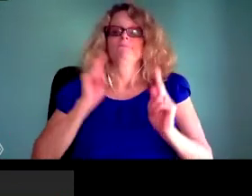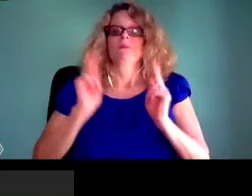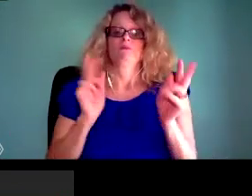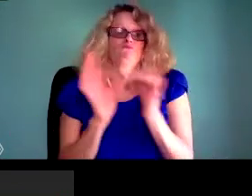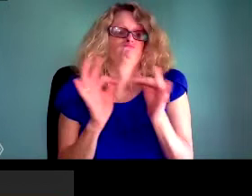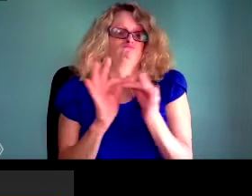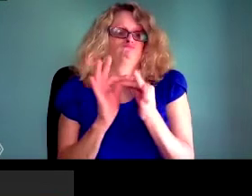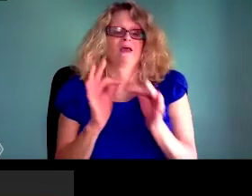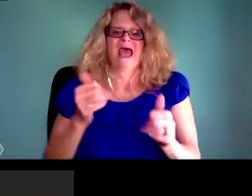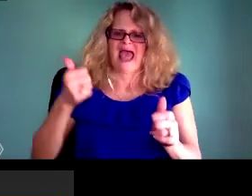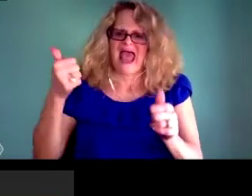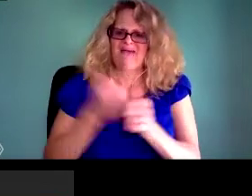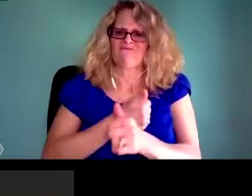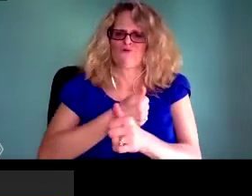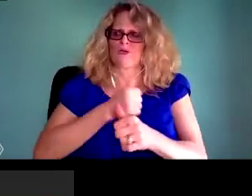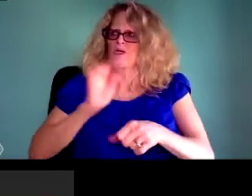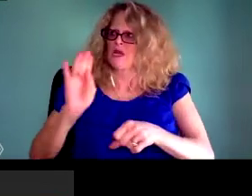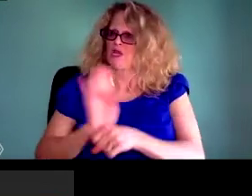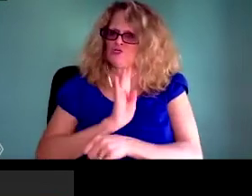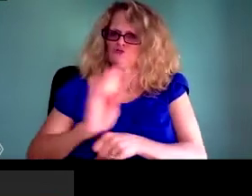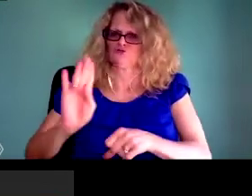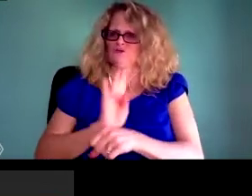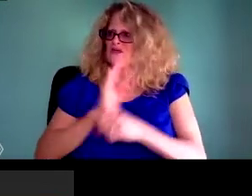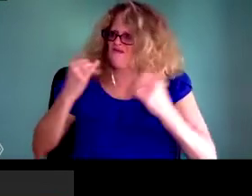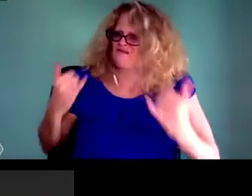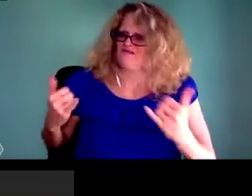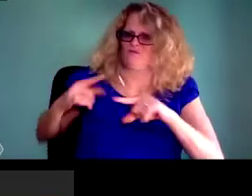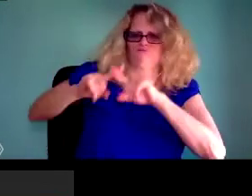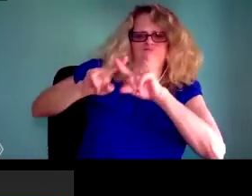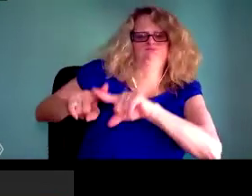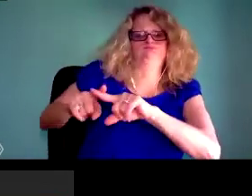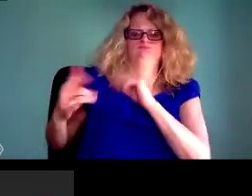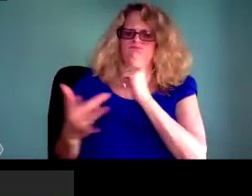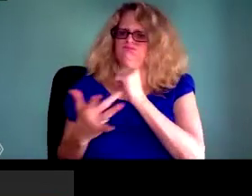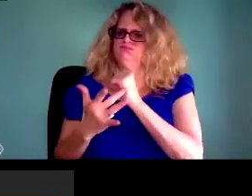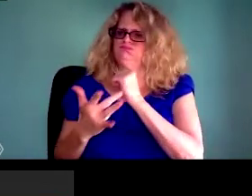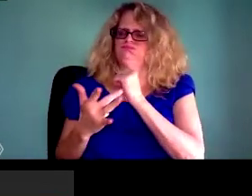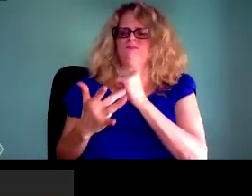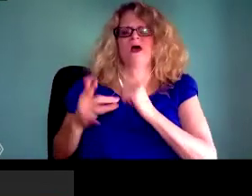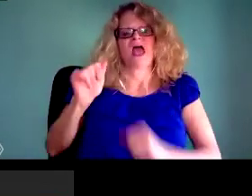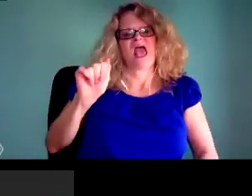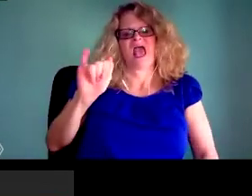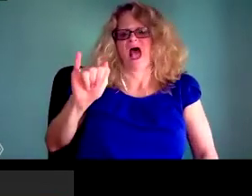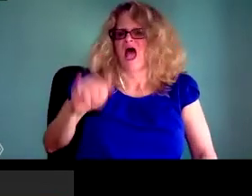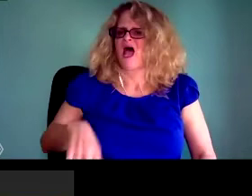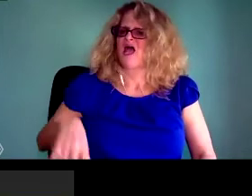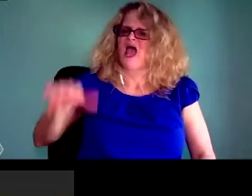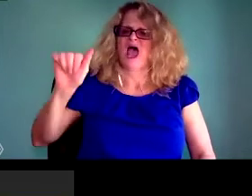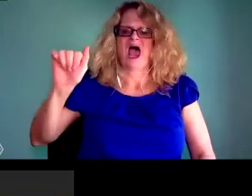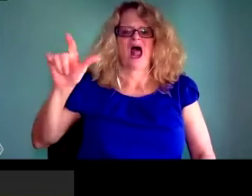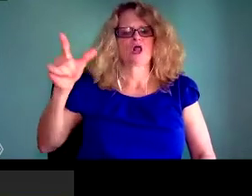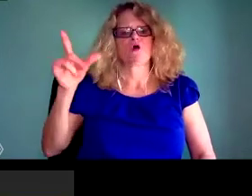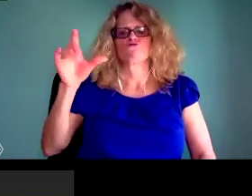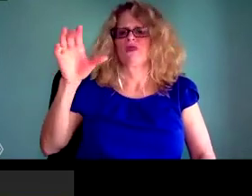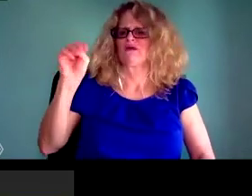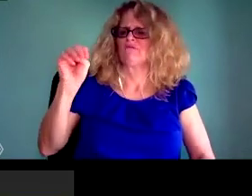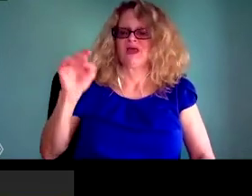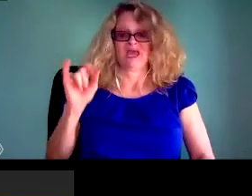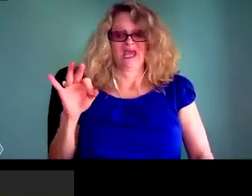limits. What should the limits of the economic models be should they violate